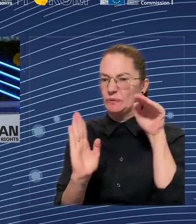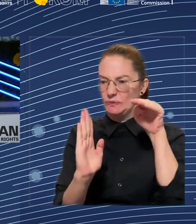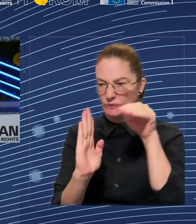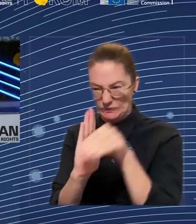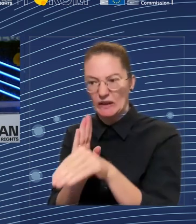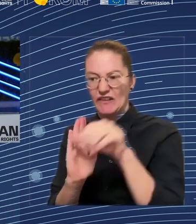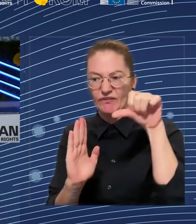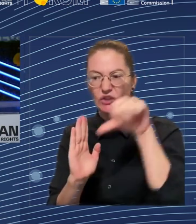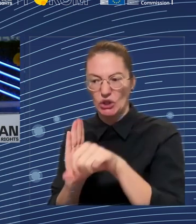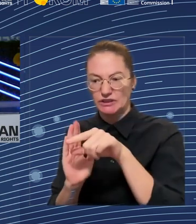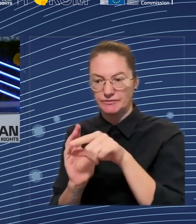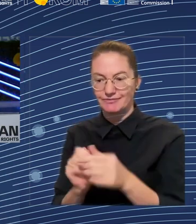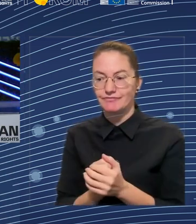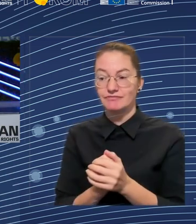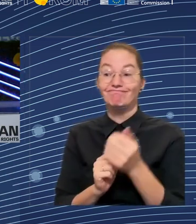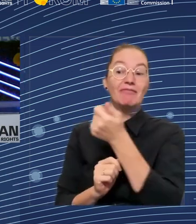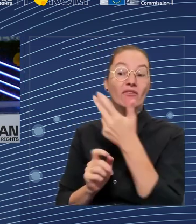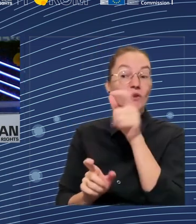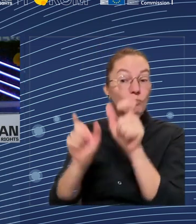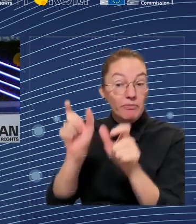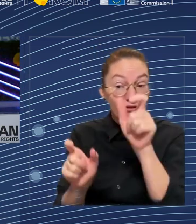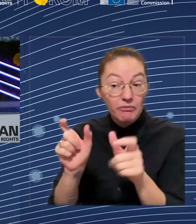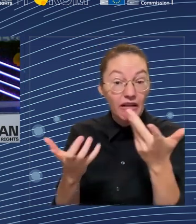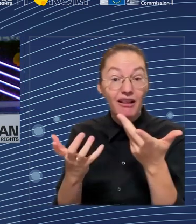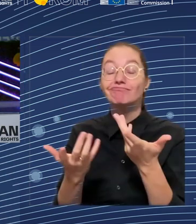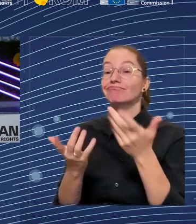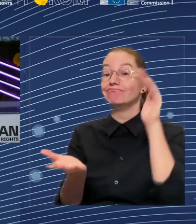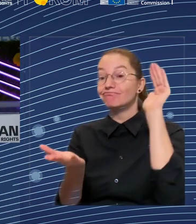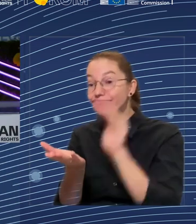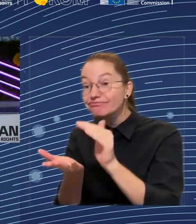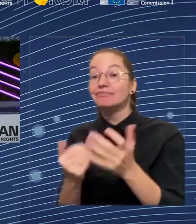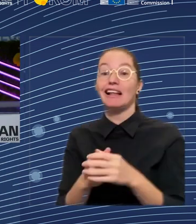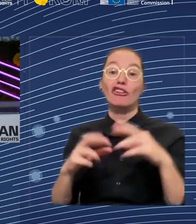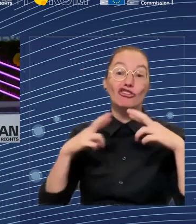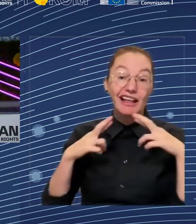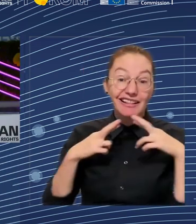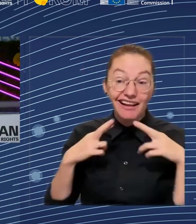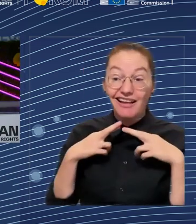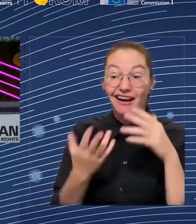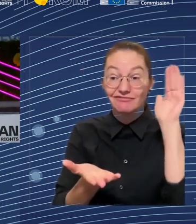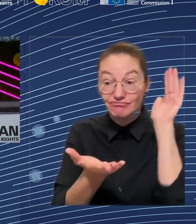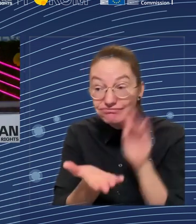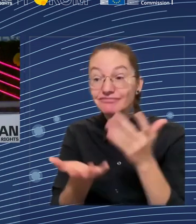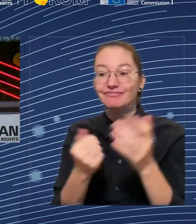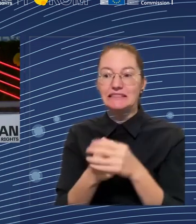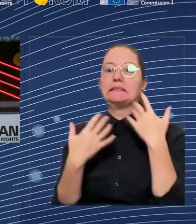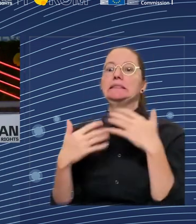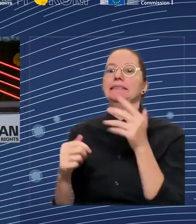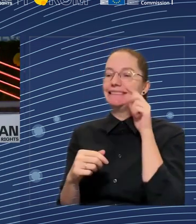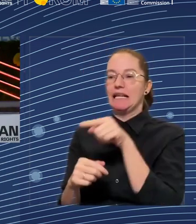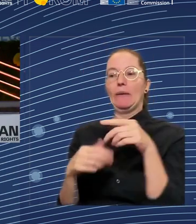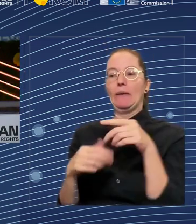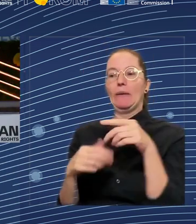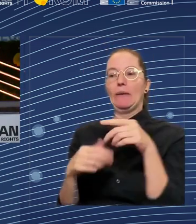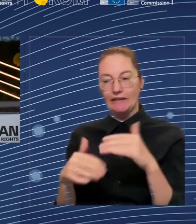in the impact assessment, the number quoted was in net terms, we will have 1 million more jobs by